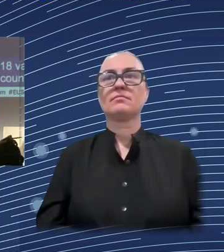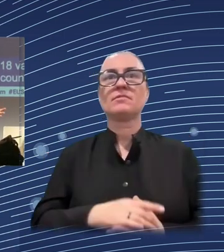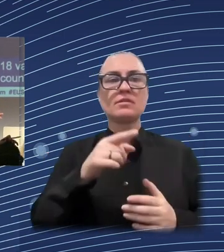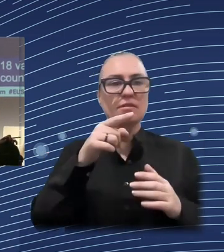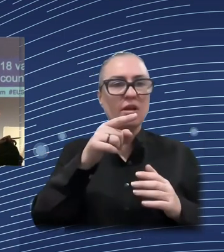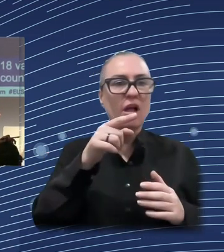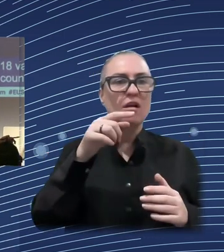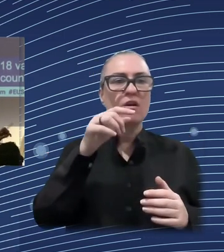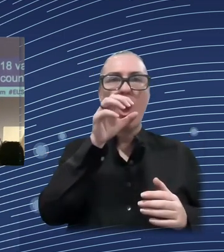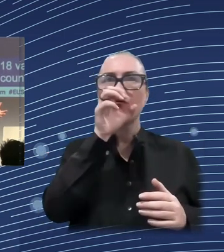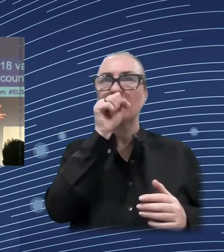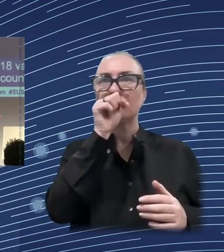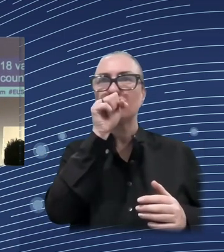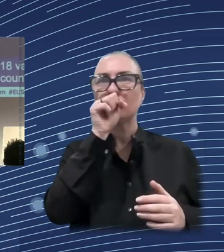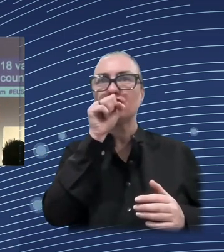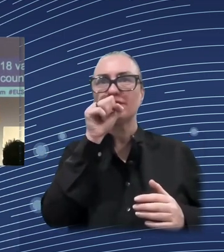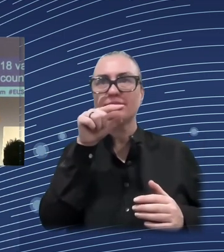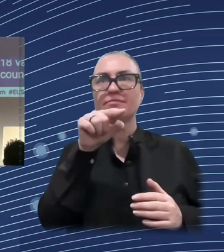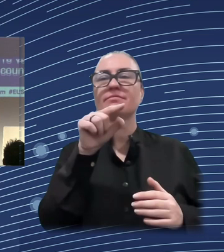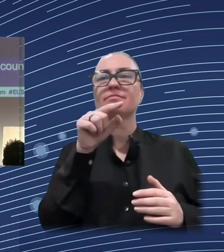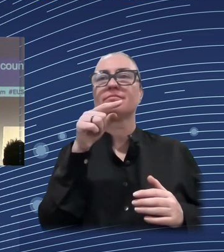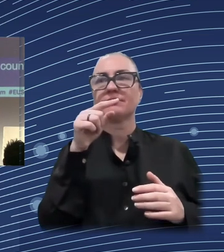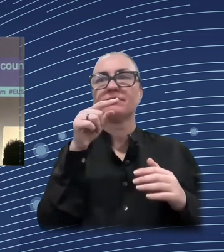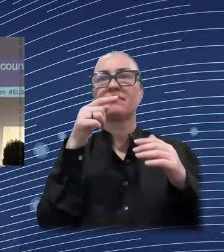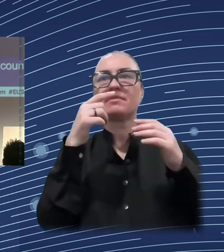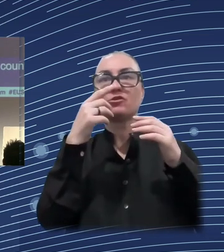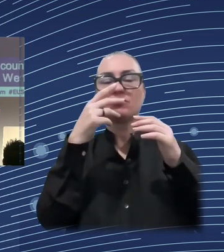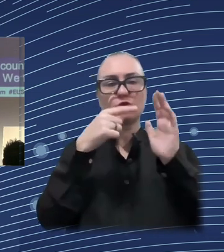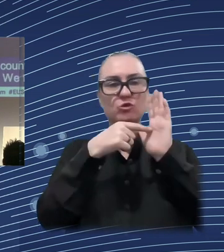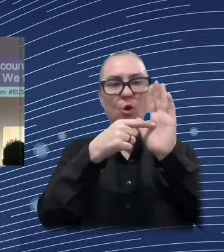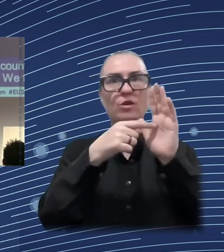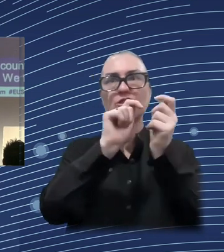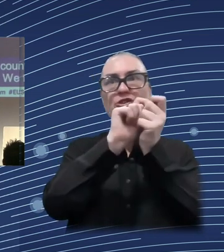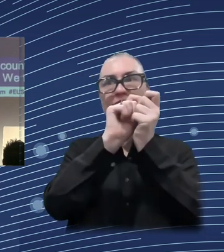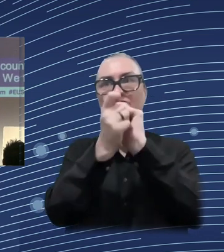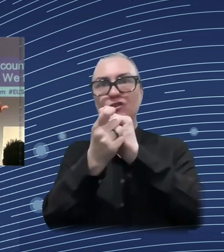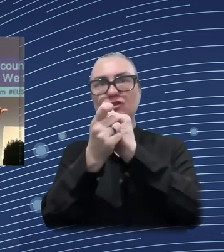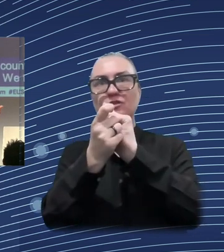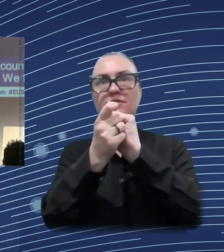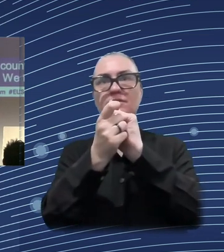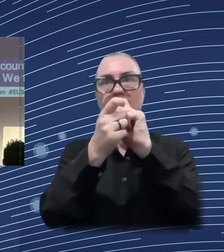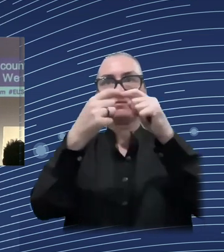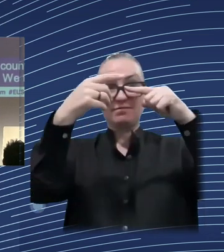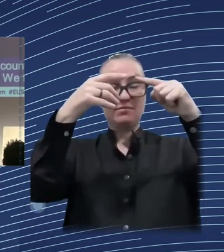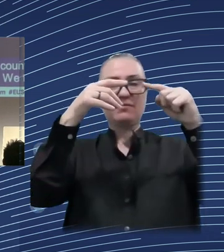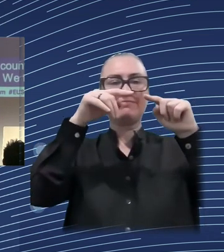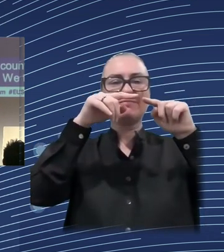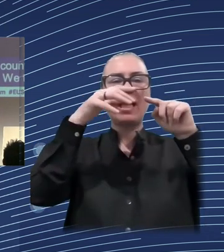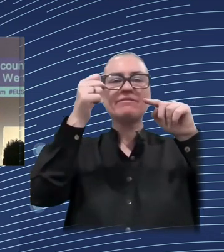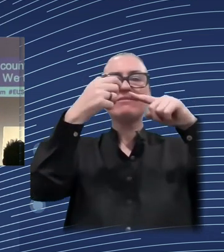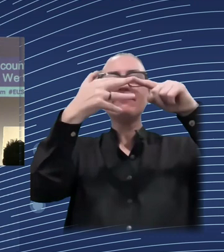result. thought, well, wow, the adoption of robots hasn't affected income inequality at all. So we dug a little bit deeper.